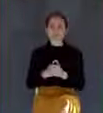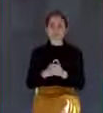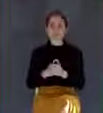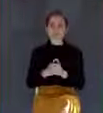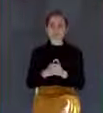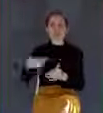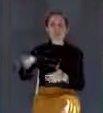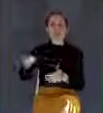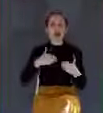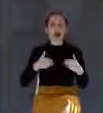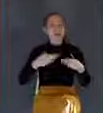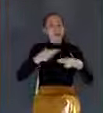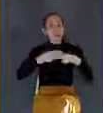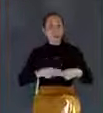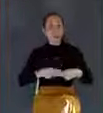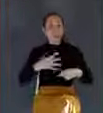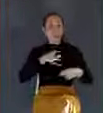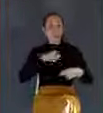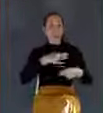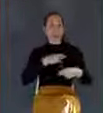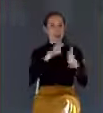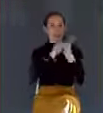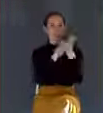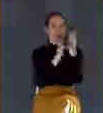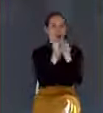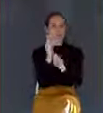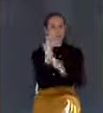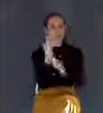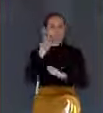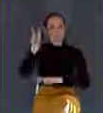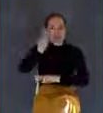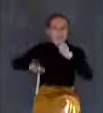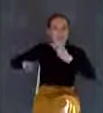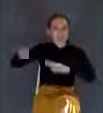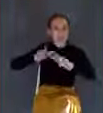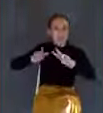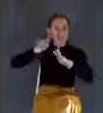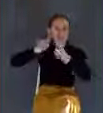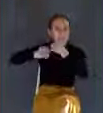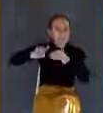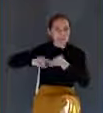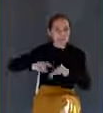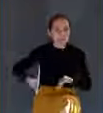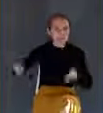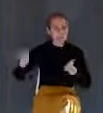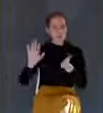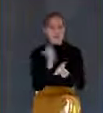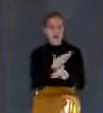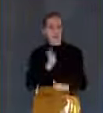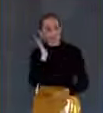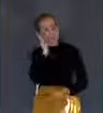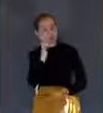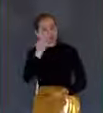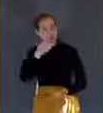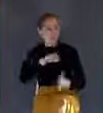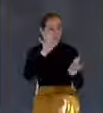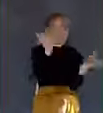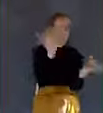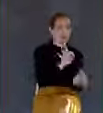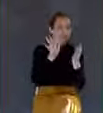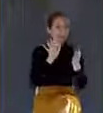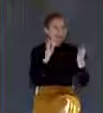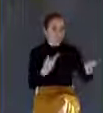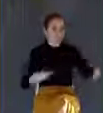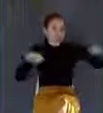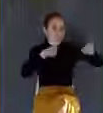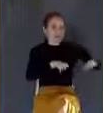white glove inspection. We had to keep our rooms clean. They demanded it. The beds had to be made correctly. Everything had to be dusted.